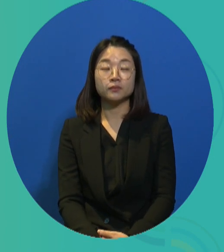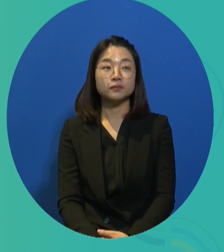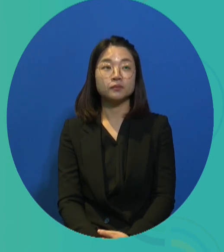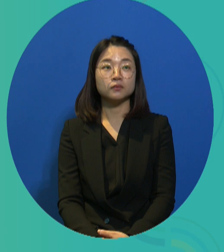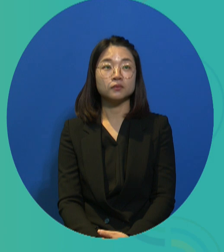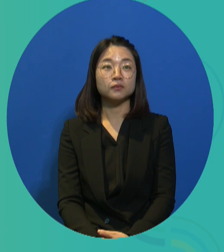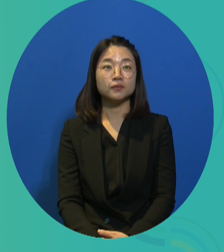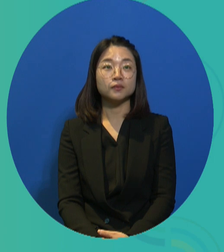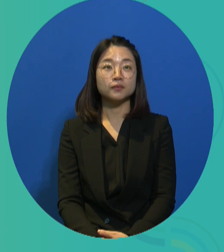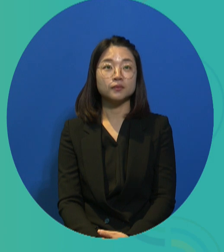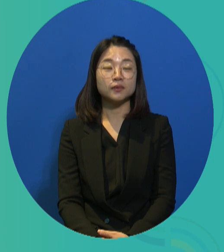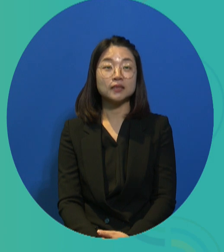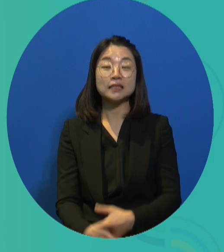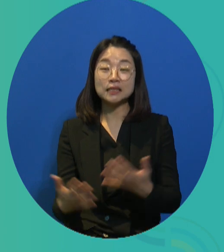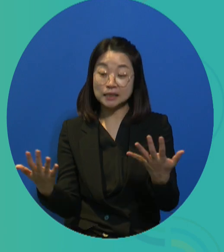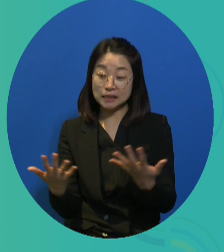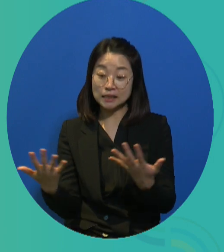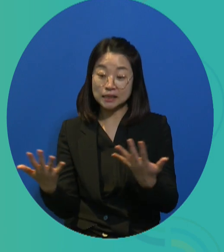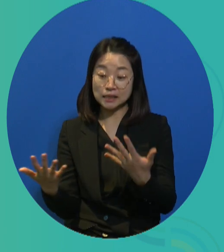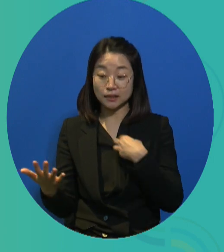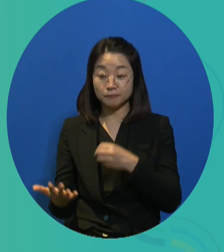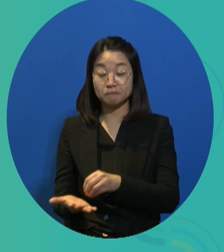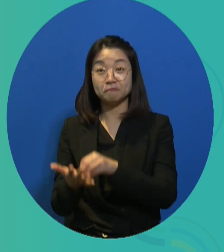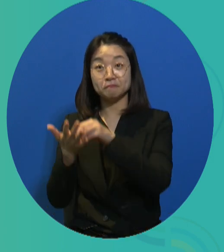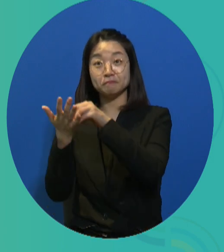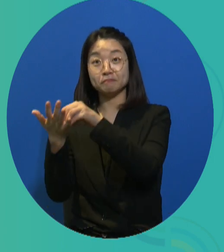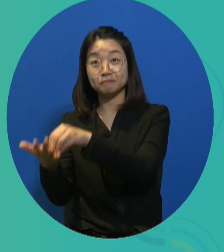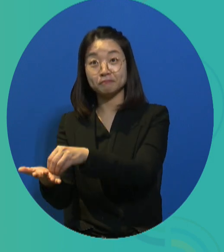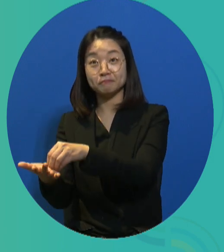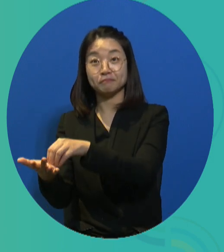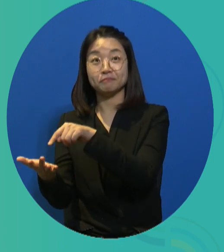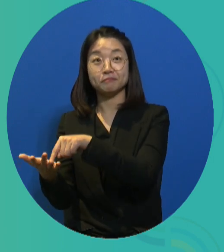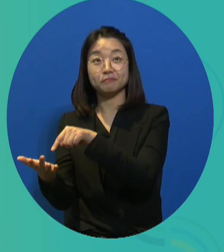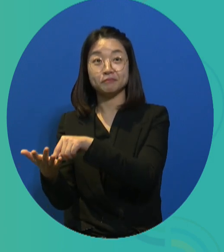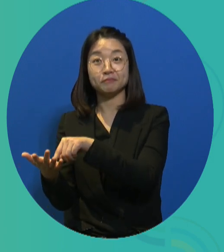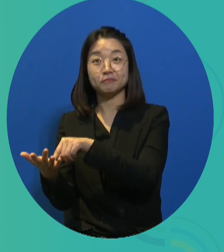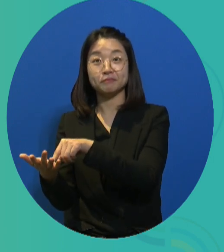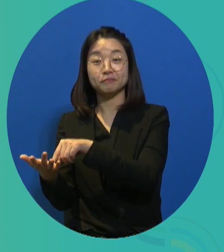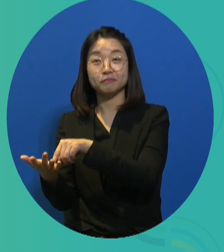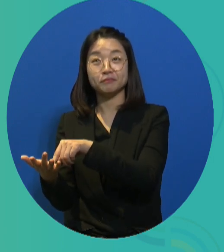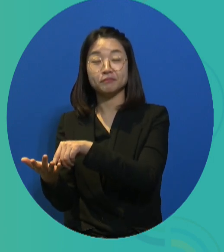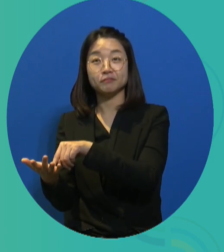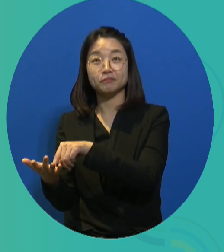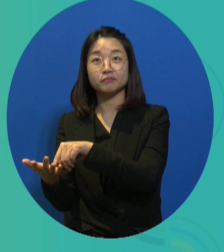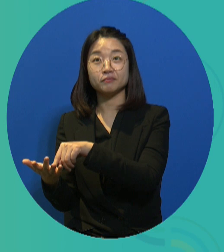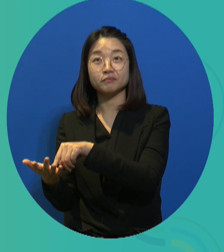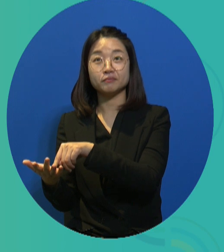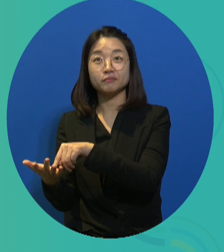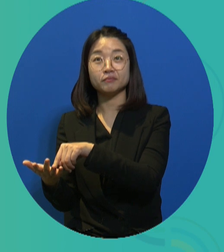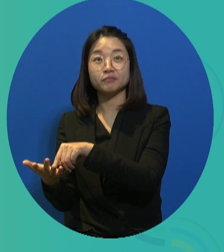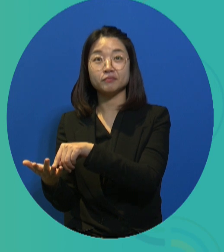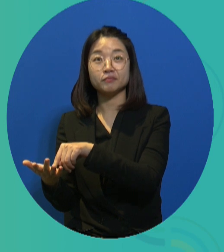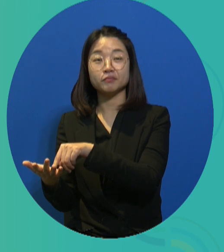many of these civic societies and civic organizations. Now, moving to job guarantee system.